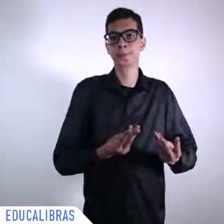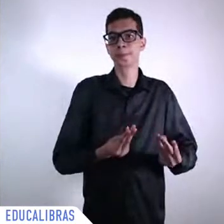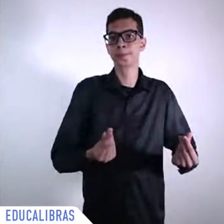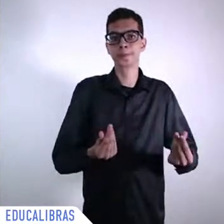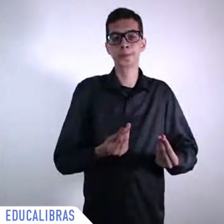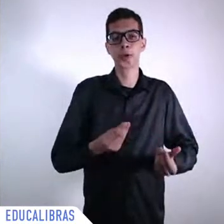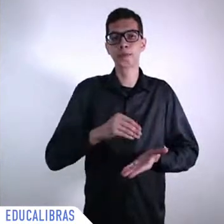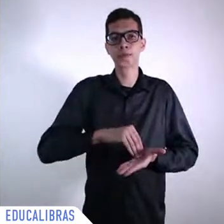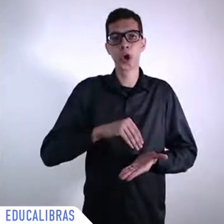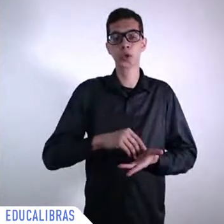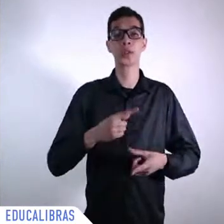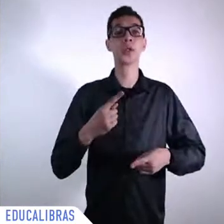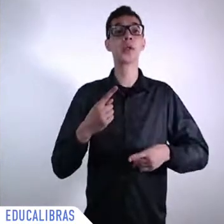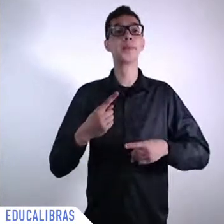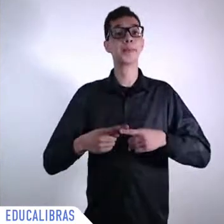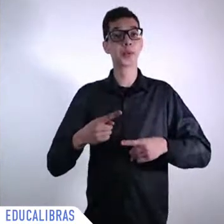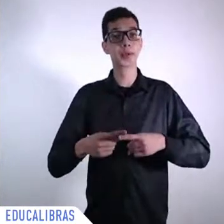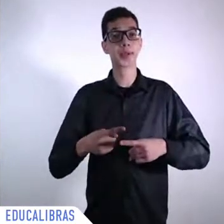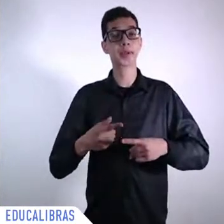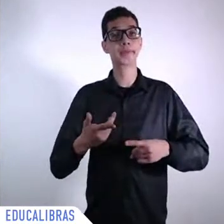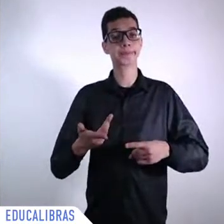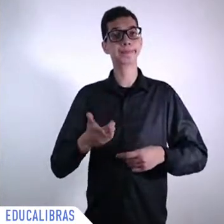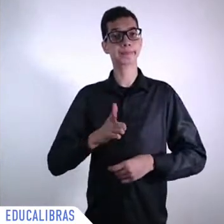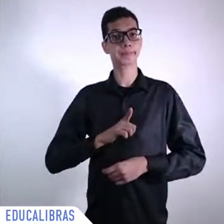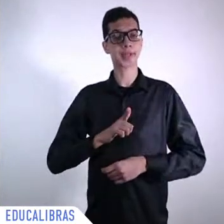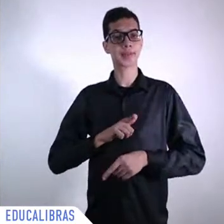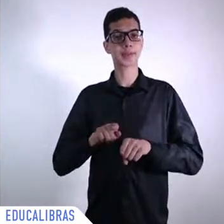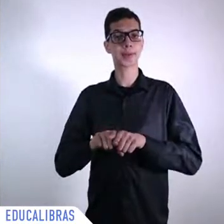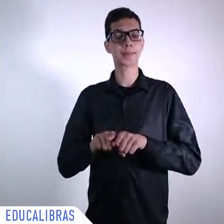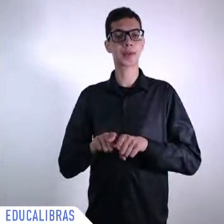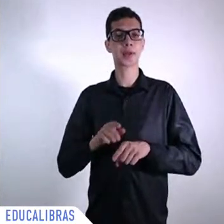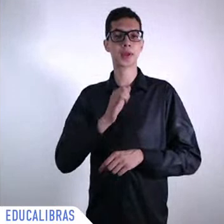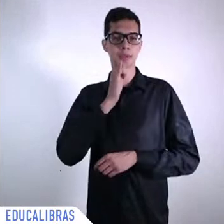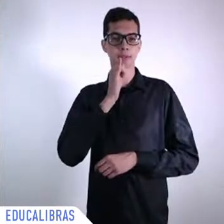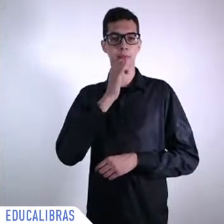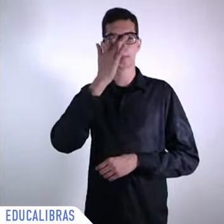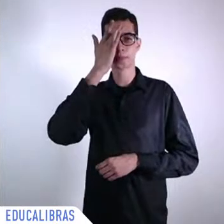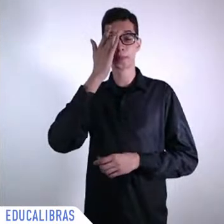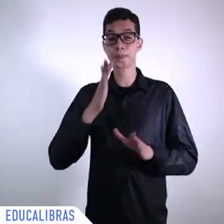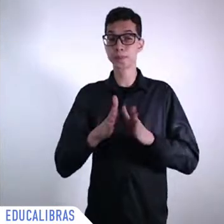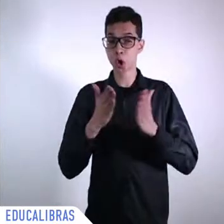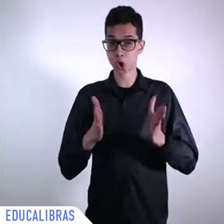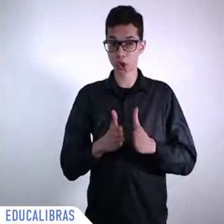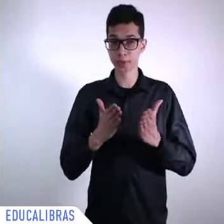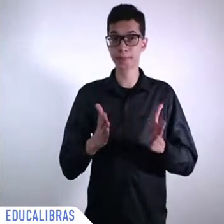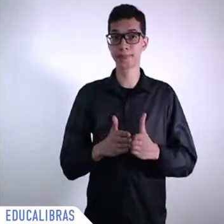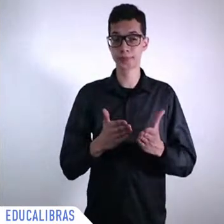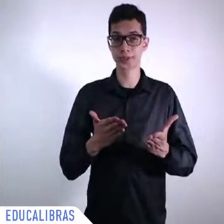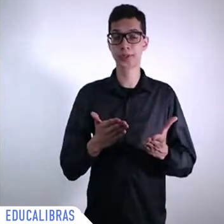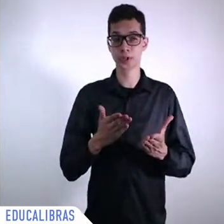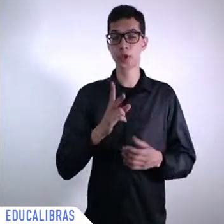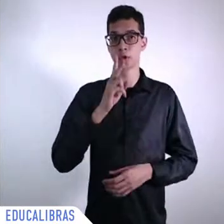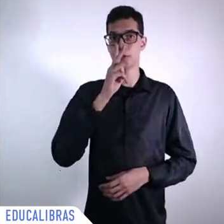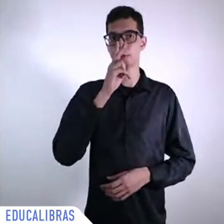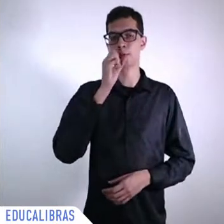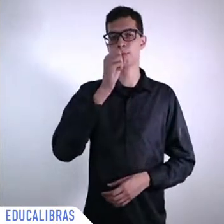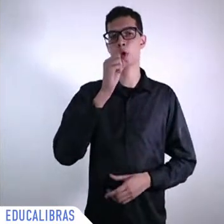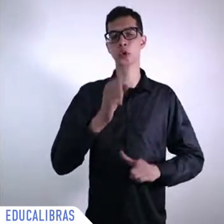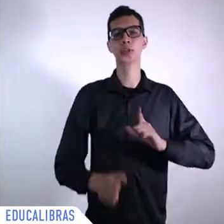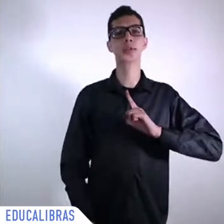last decades but inequality went up and the middle classes lost out a little